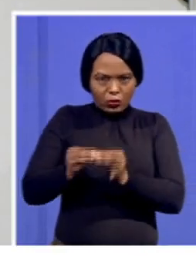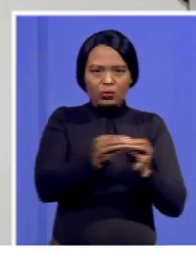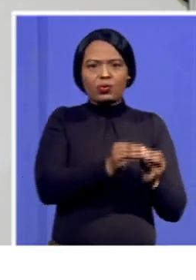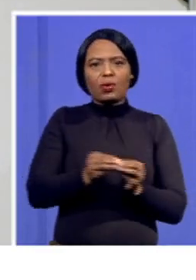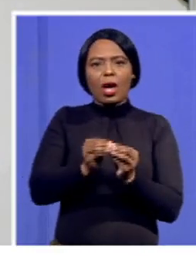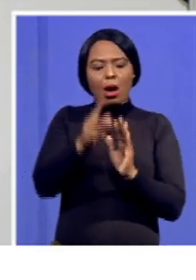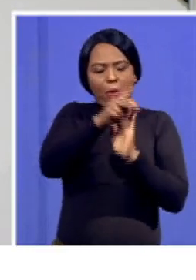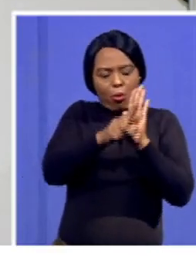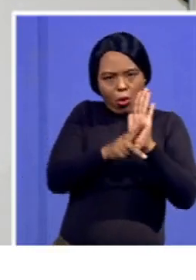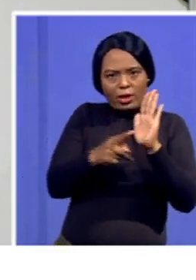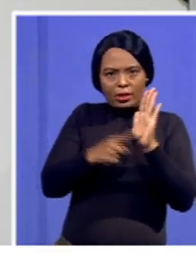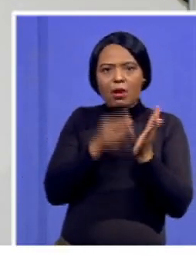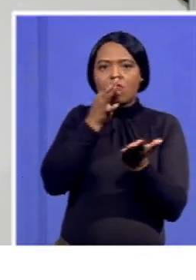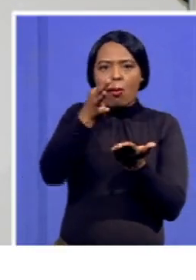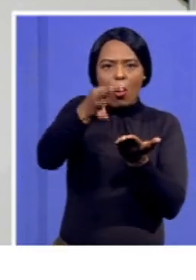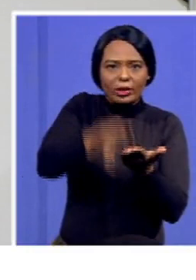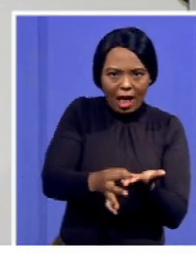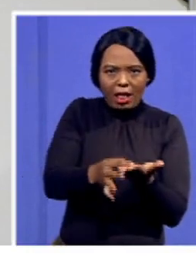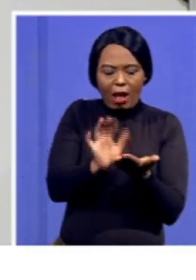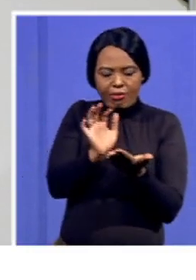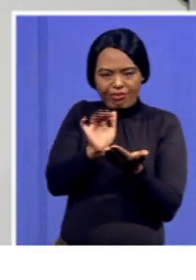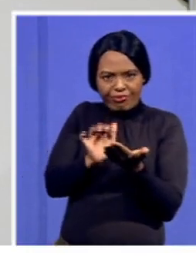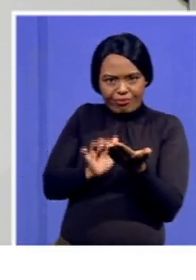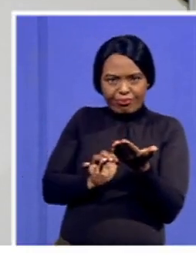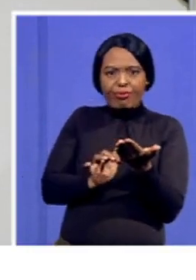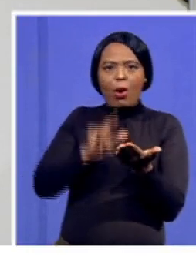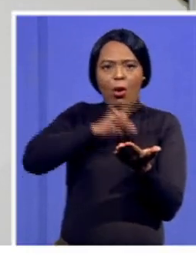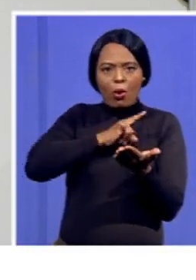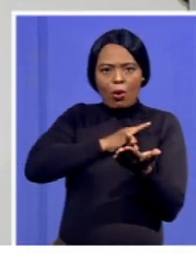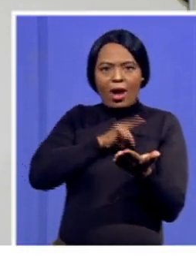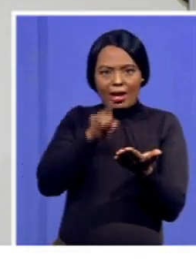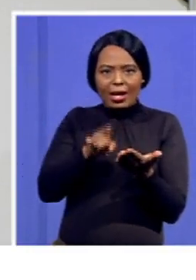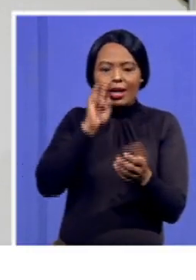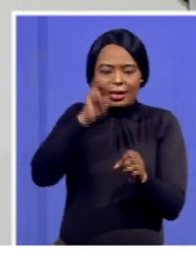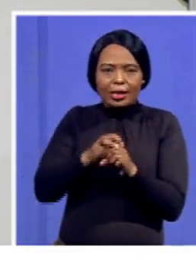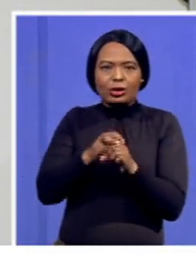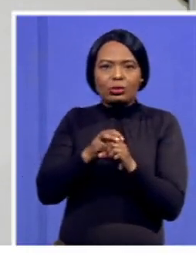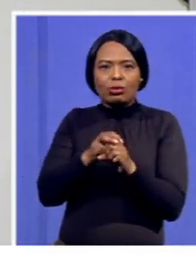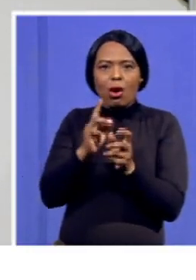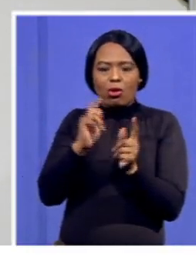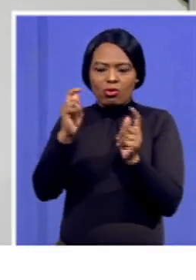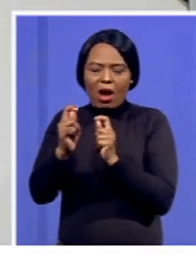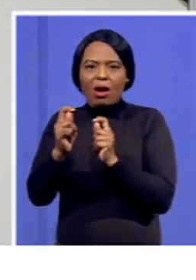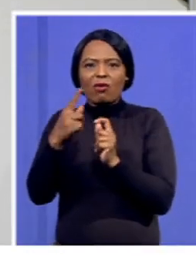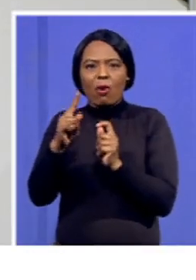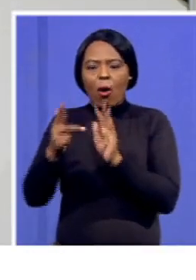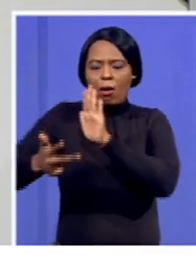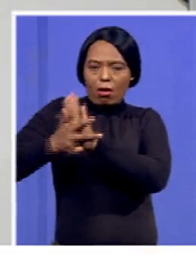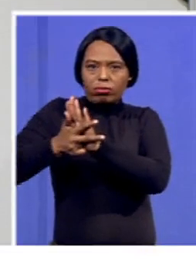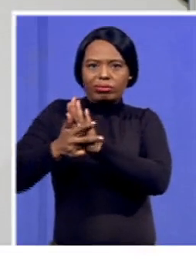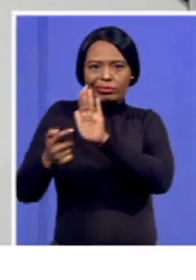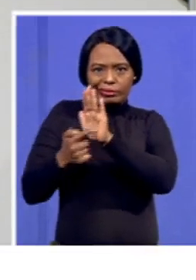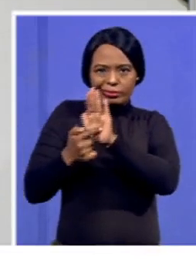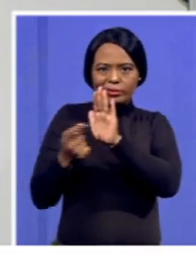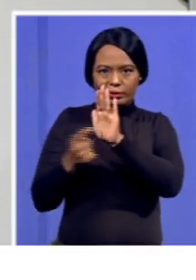policy proposals to be taken as resolution in a national conference that is going to come between the 16th and the 20th